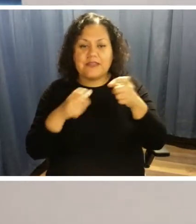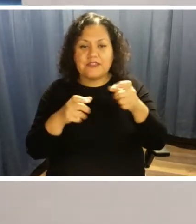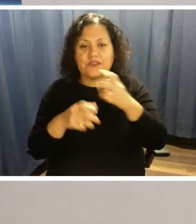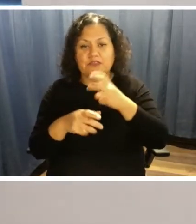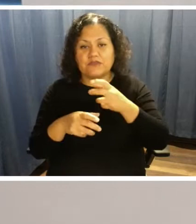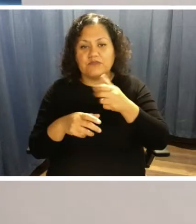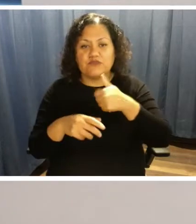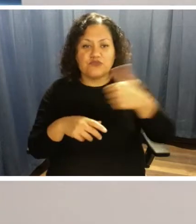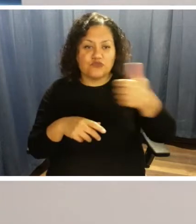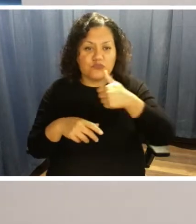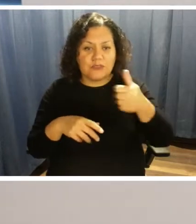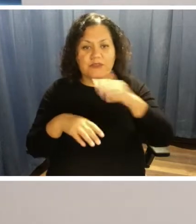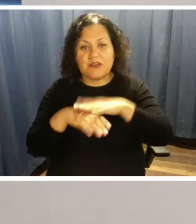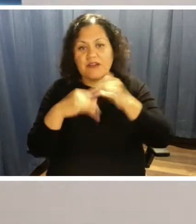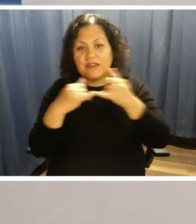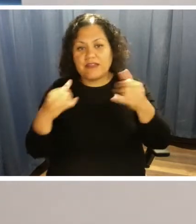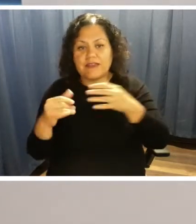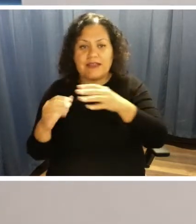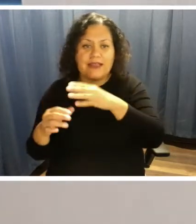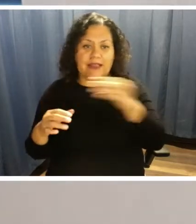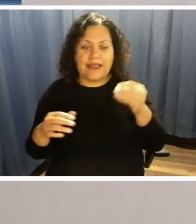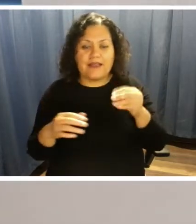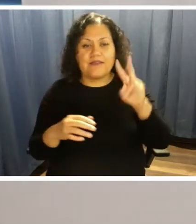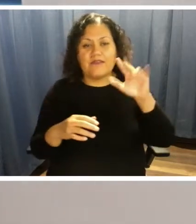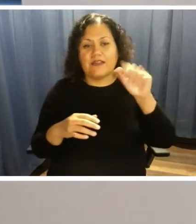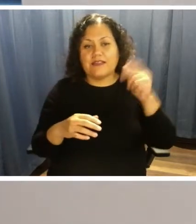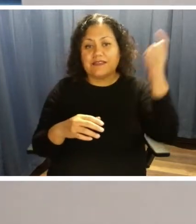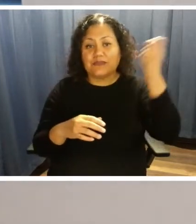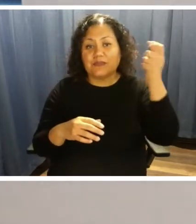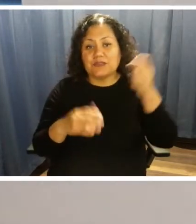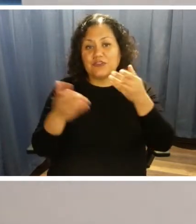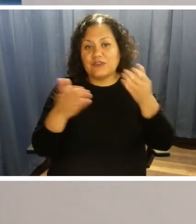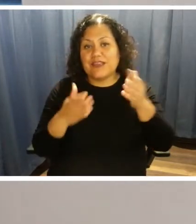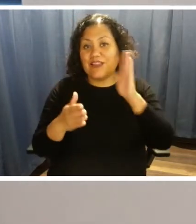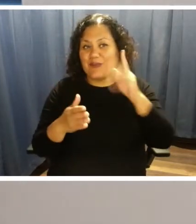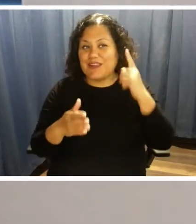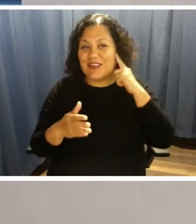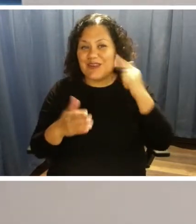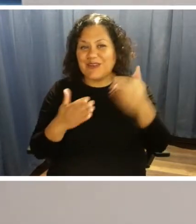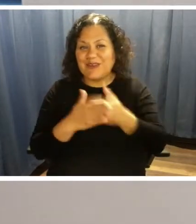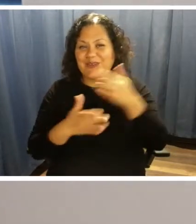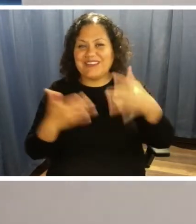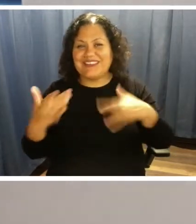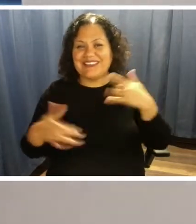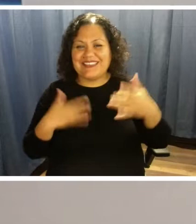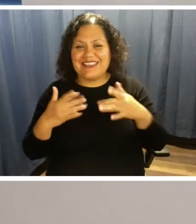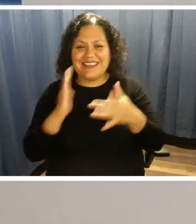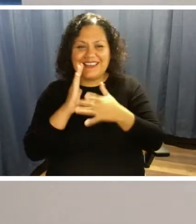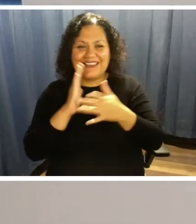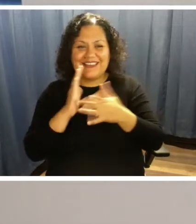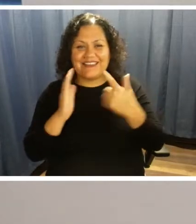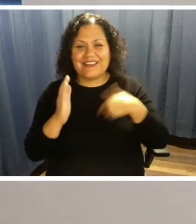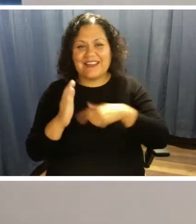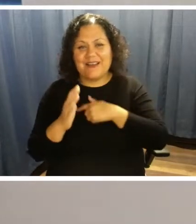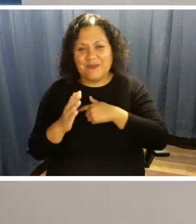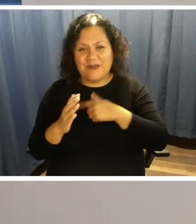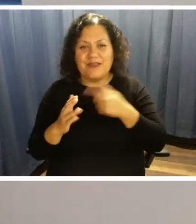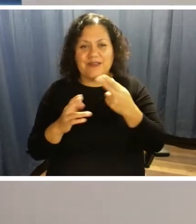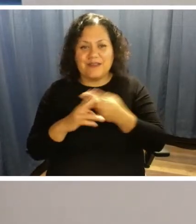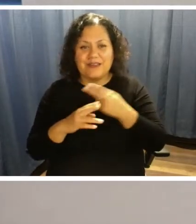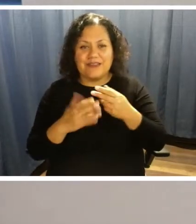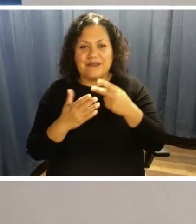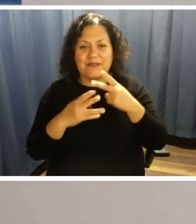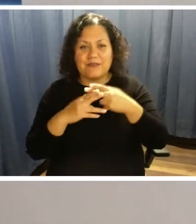with ViaTrans subscription service. And you're going to hear about exciting new technology for wayfinding, and that project is called